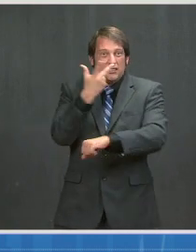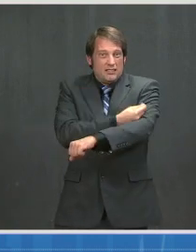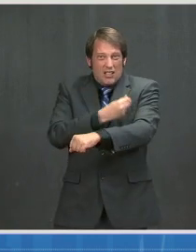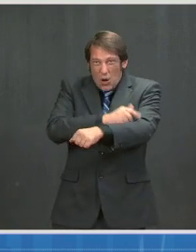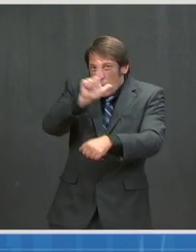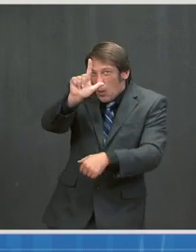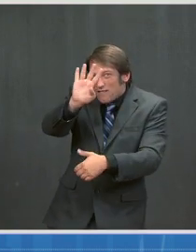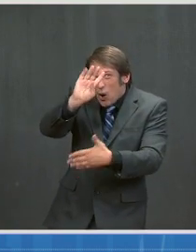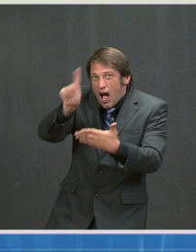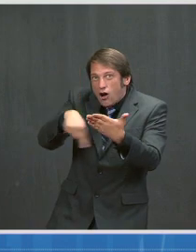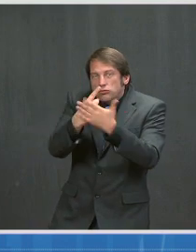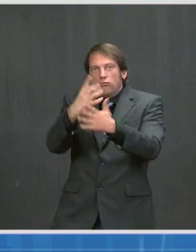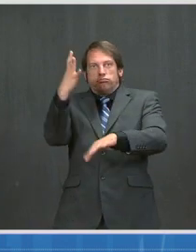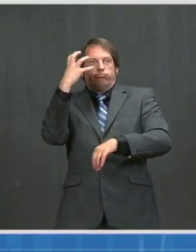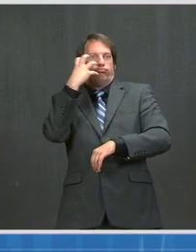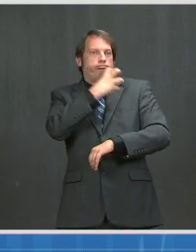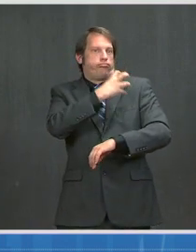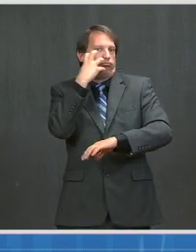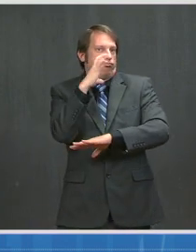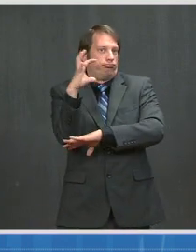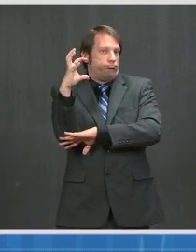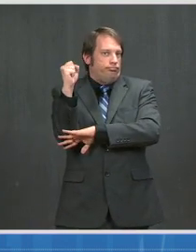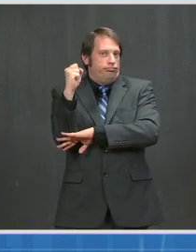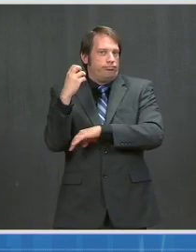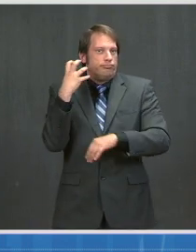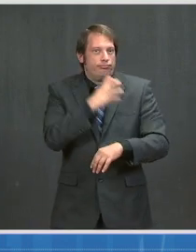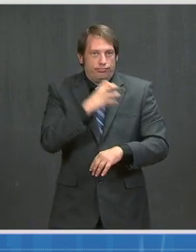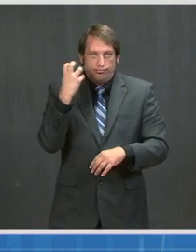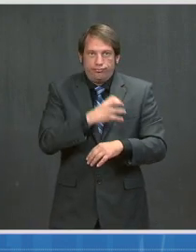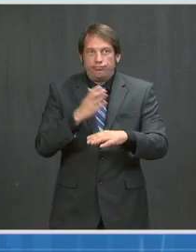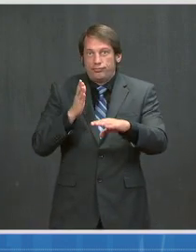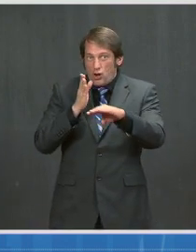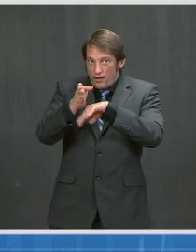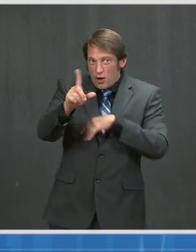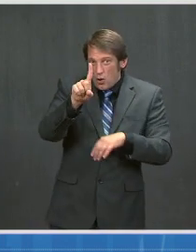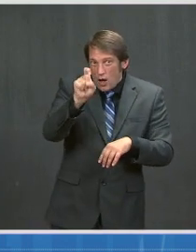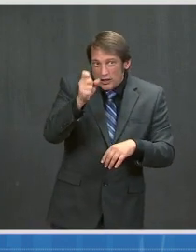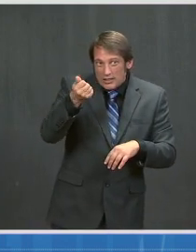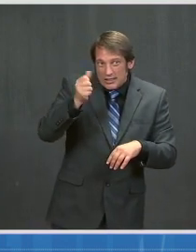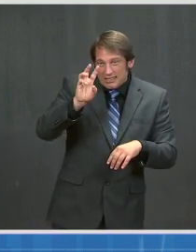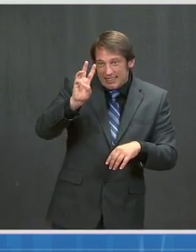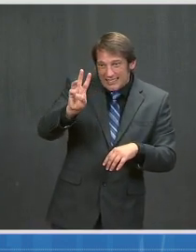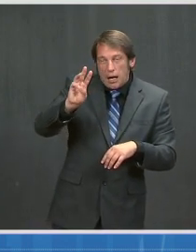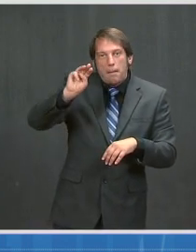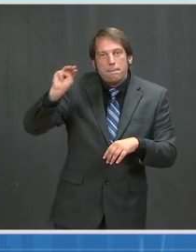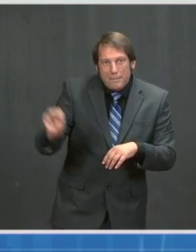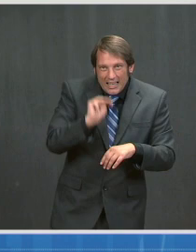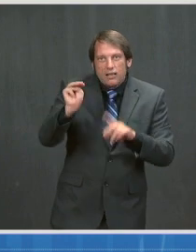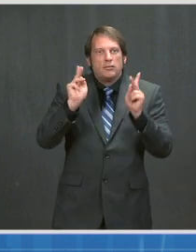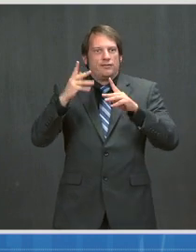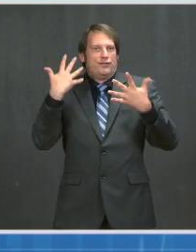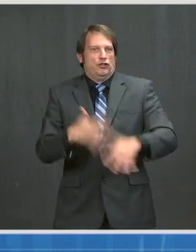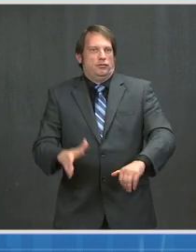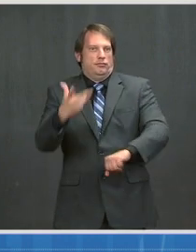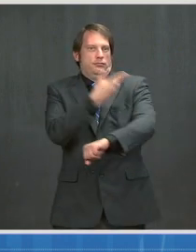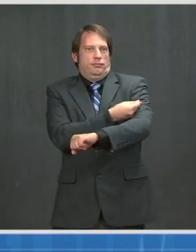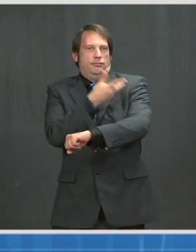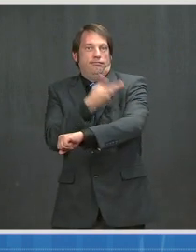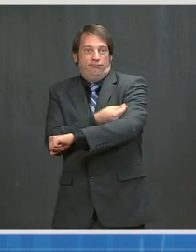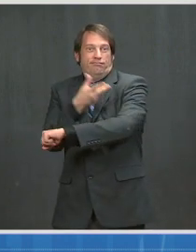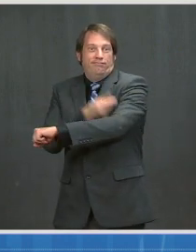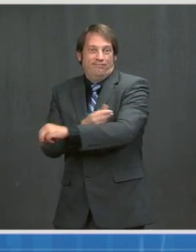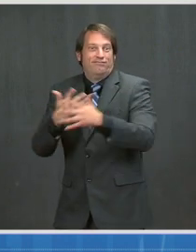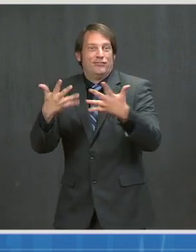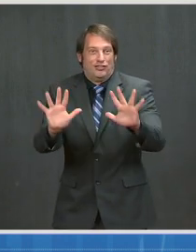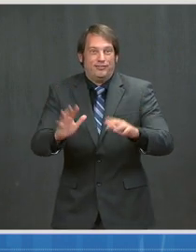106 million people have received at least one dose, and more than 61.4 million, or 18.5